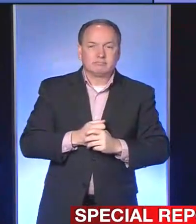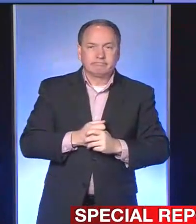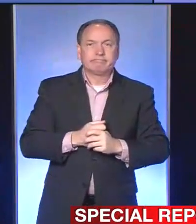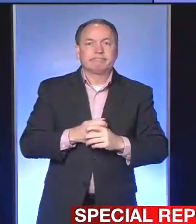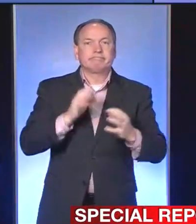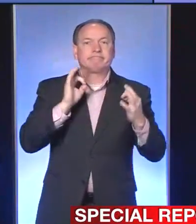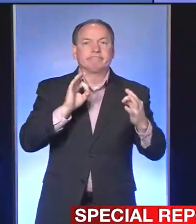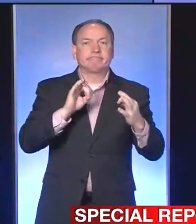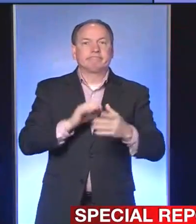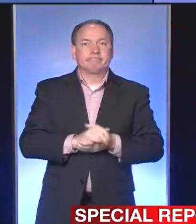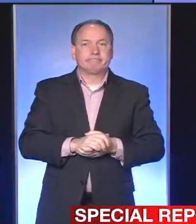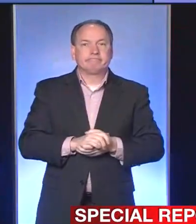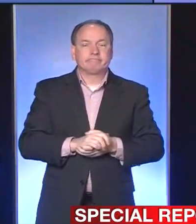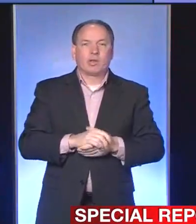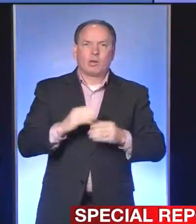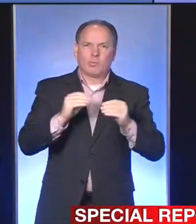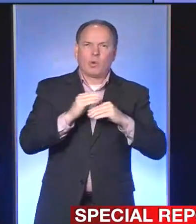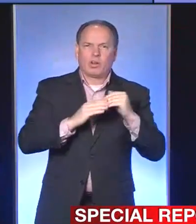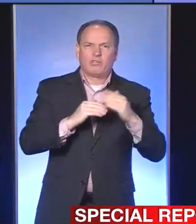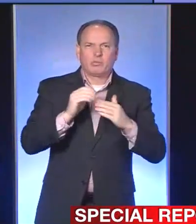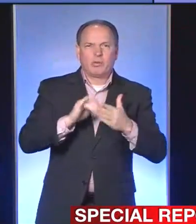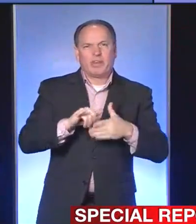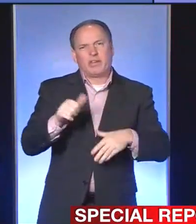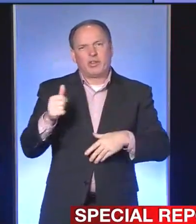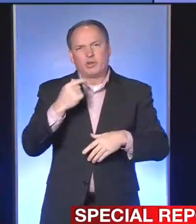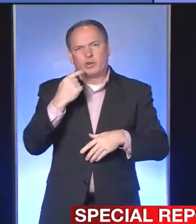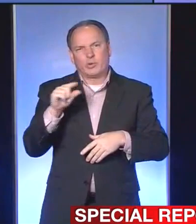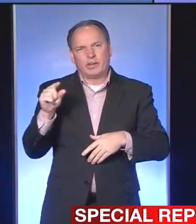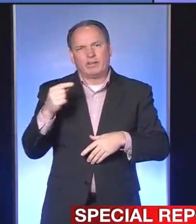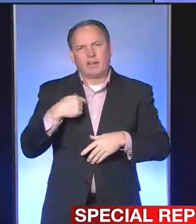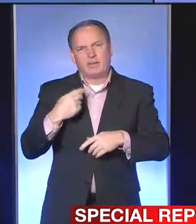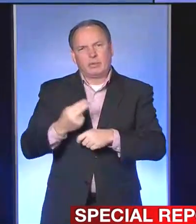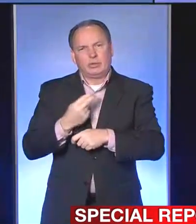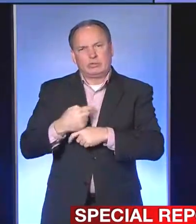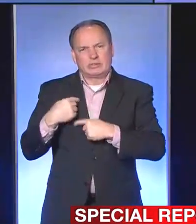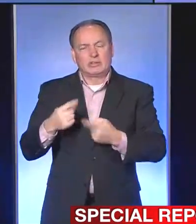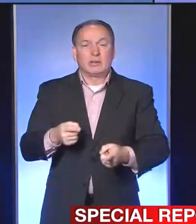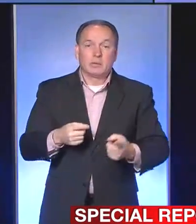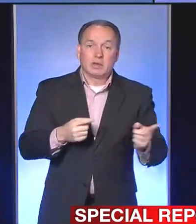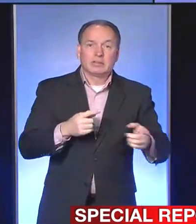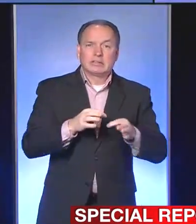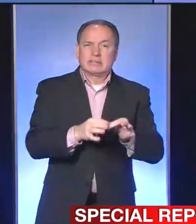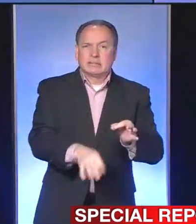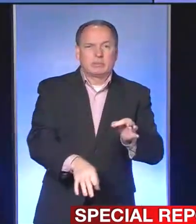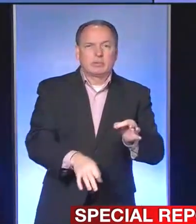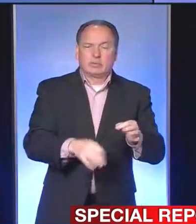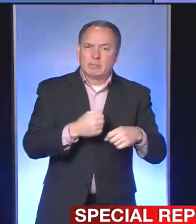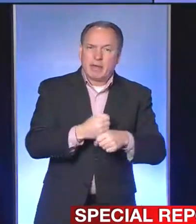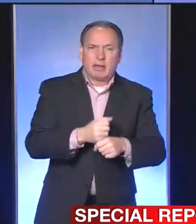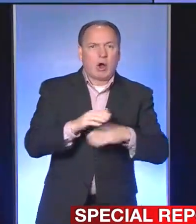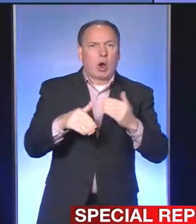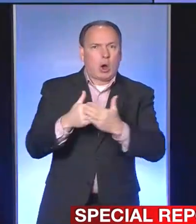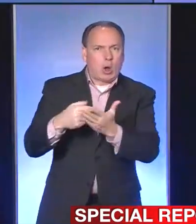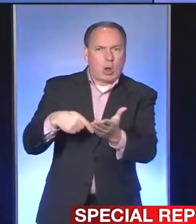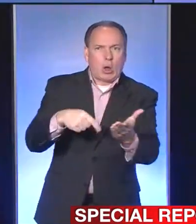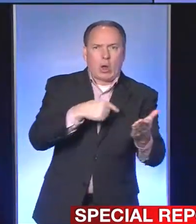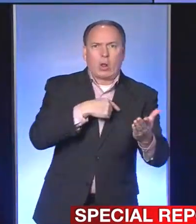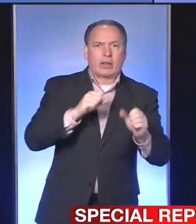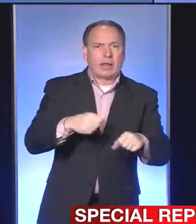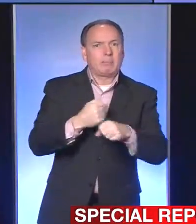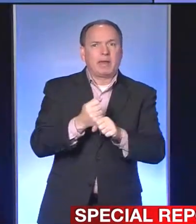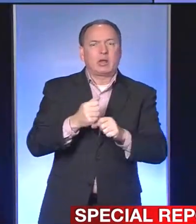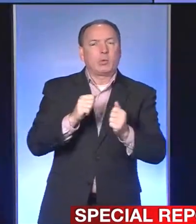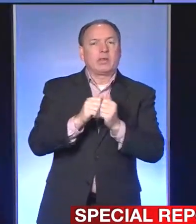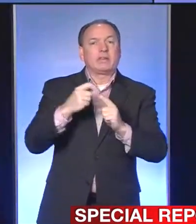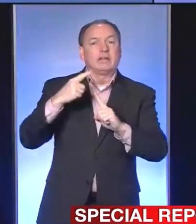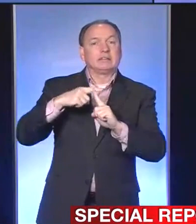voila, this is actually more comfortable than the green one that I've shown you. So very simple to make. All of us can do it with a t-shirt and I